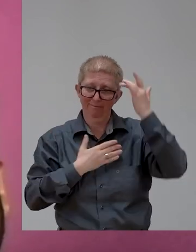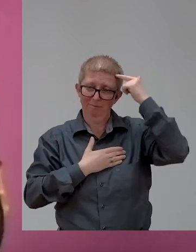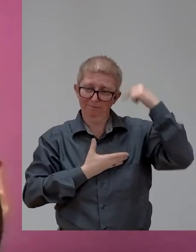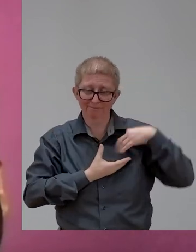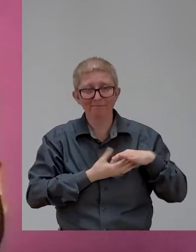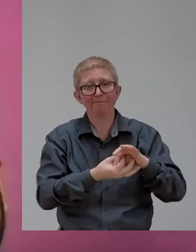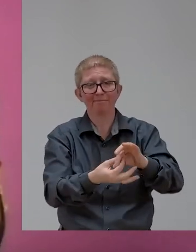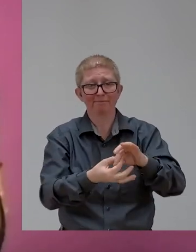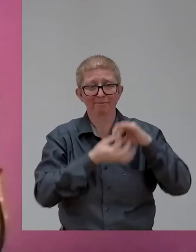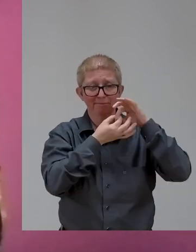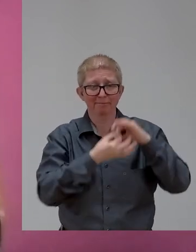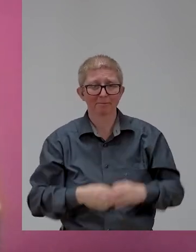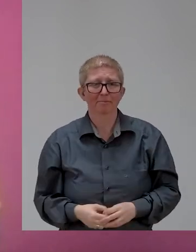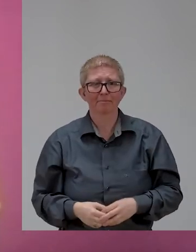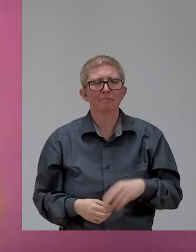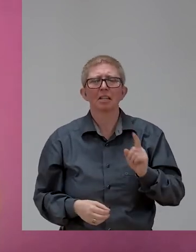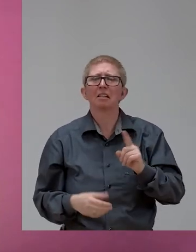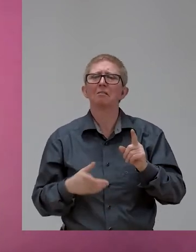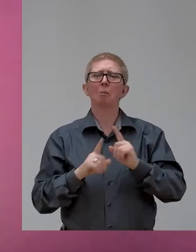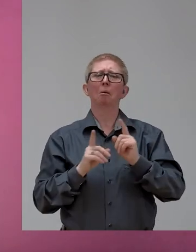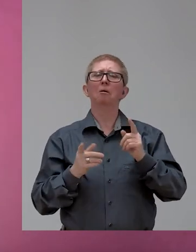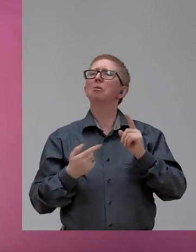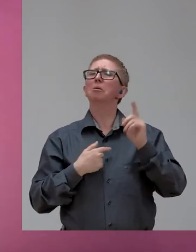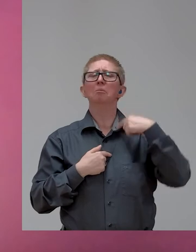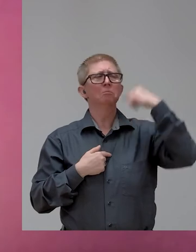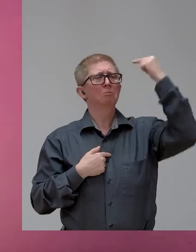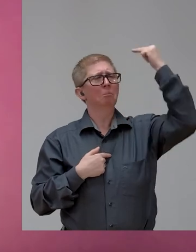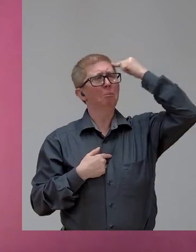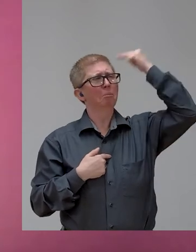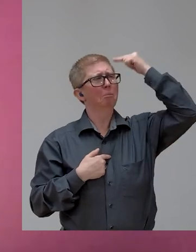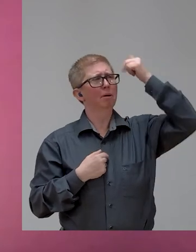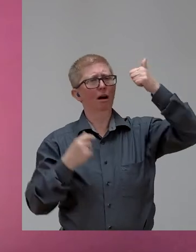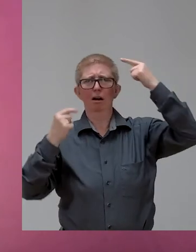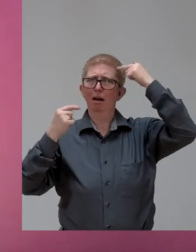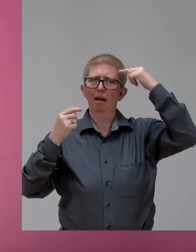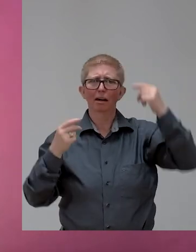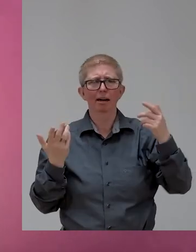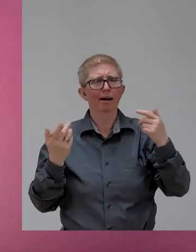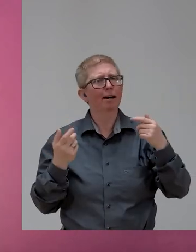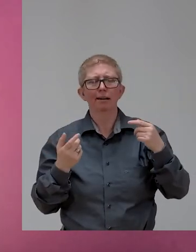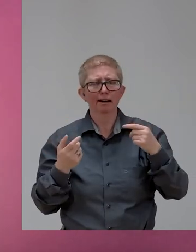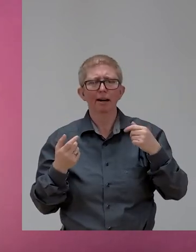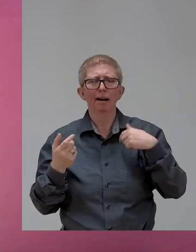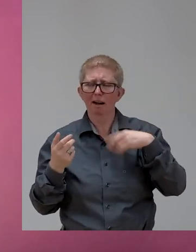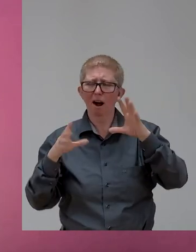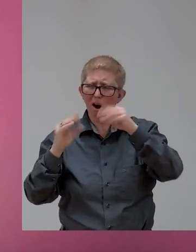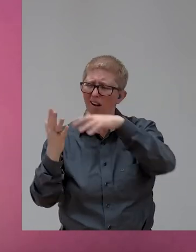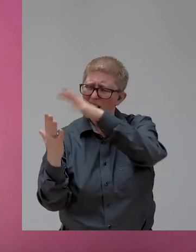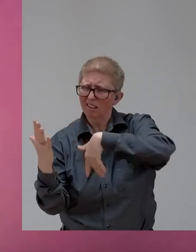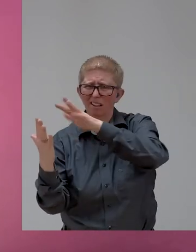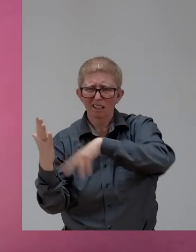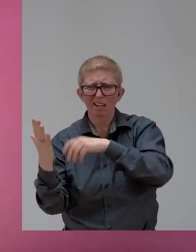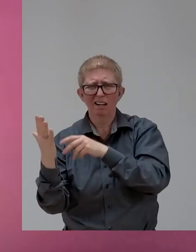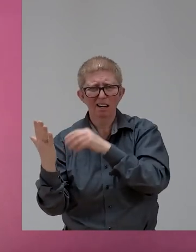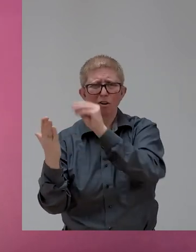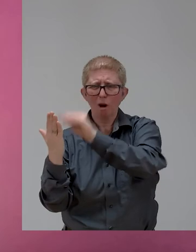rely on the head, not to PowerPoint people to death or report them to death. It's actually about the heart and the hand.